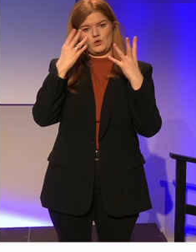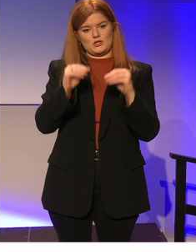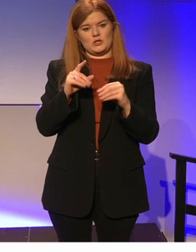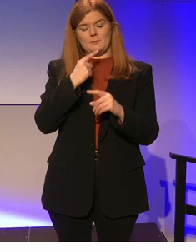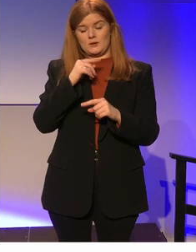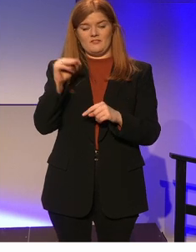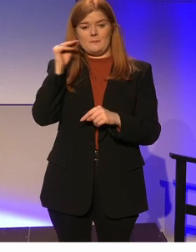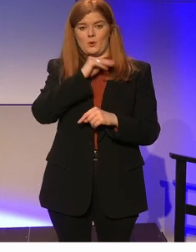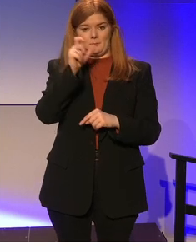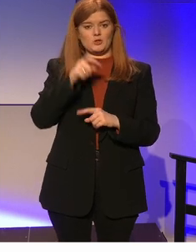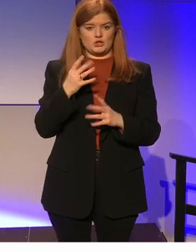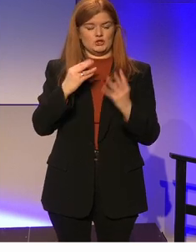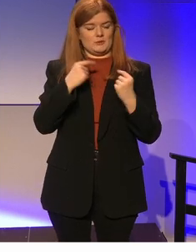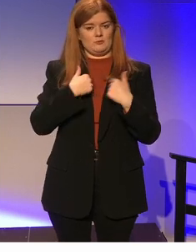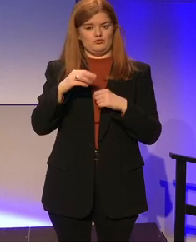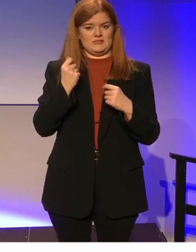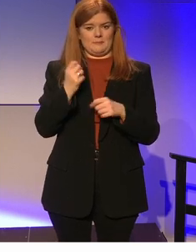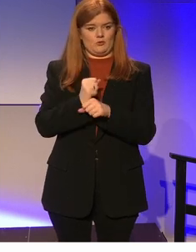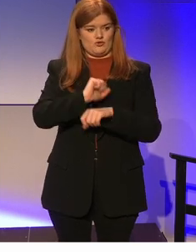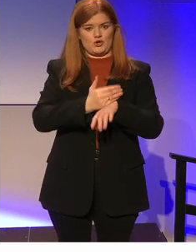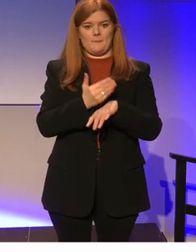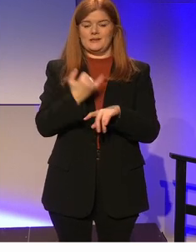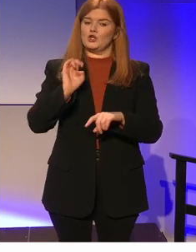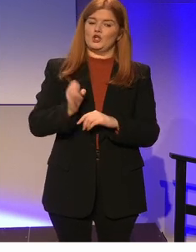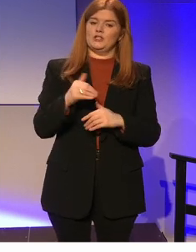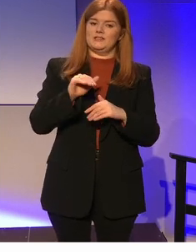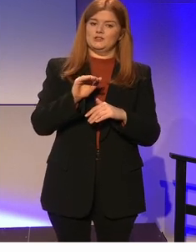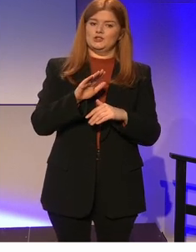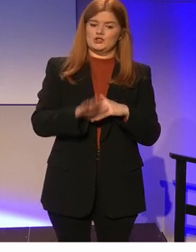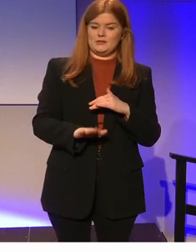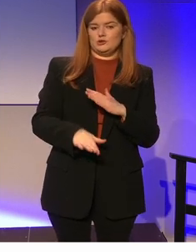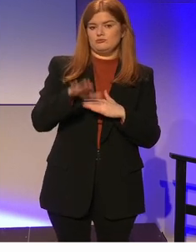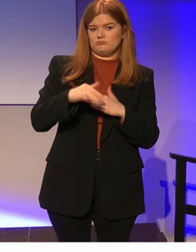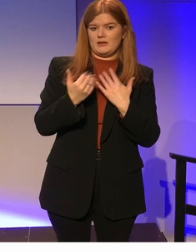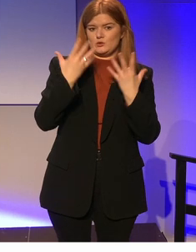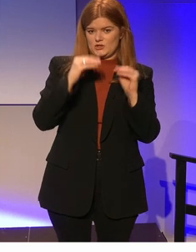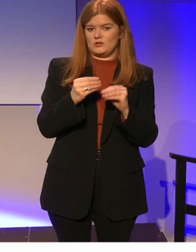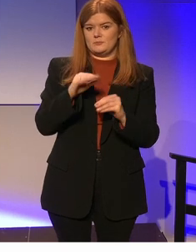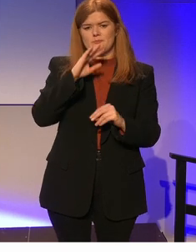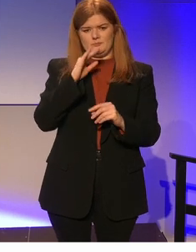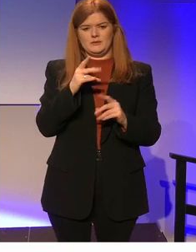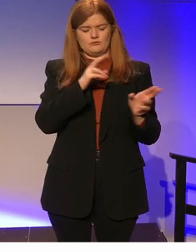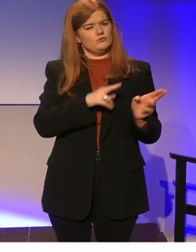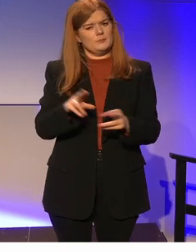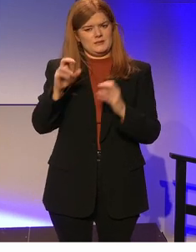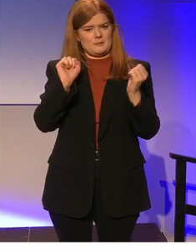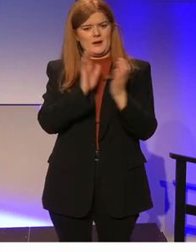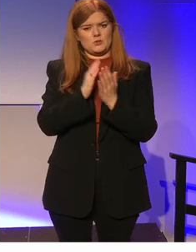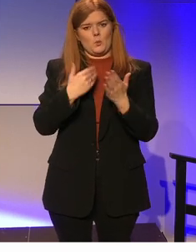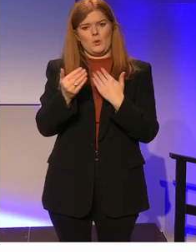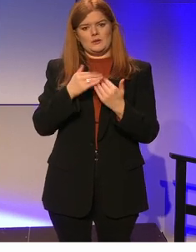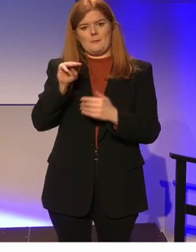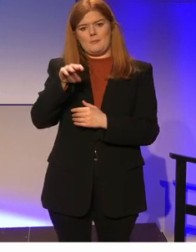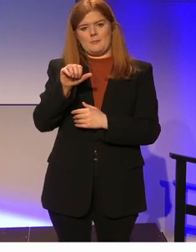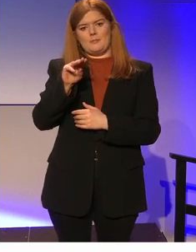informant, she spoke to me really about her role in early childhood education. And it very much echoes actually what Paul